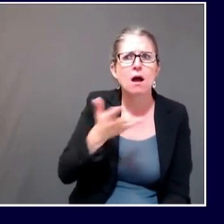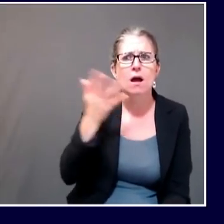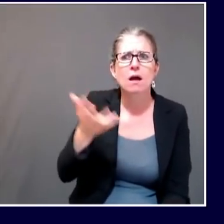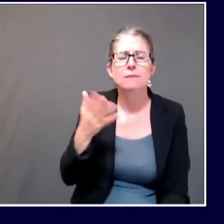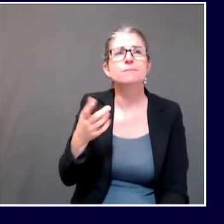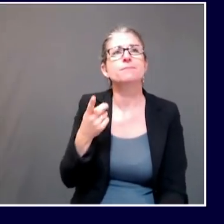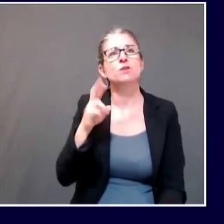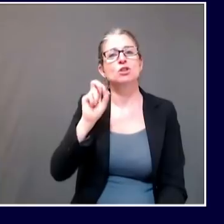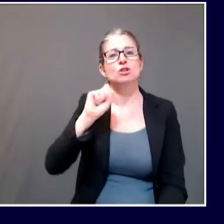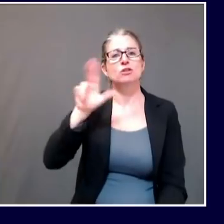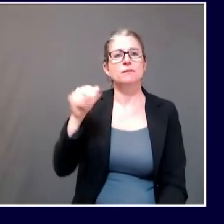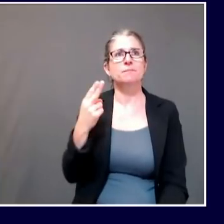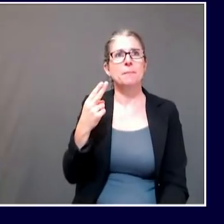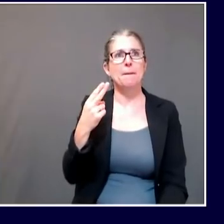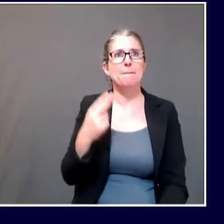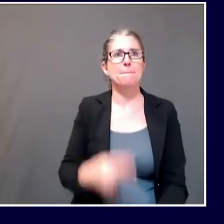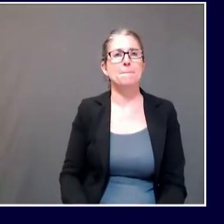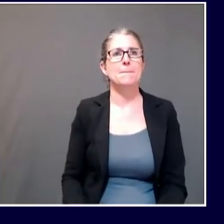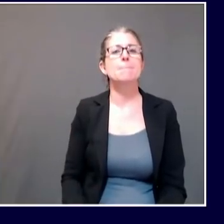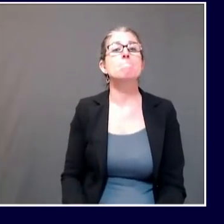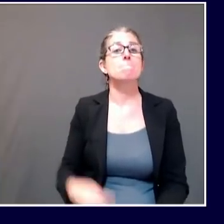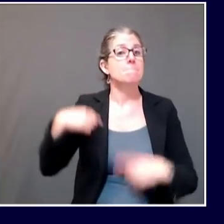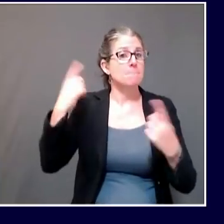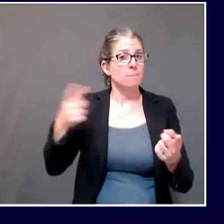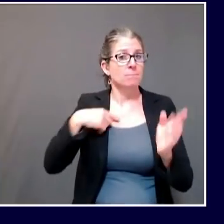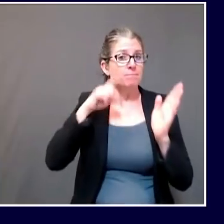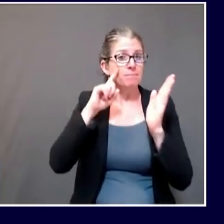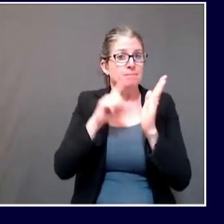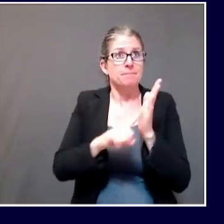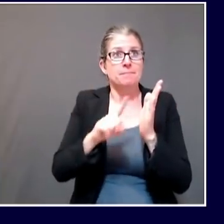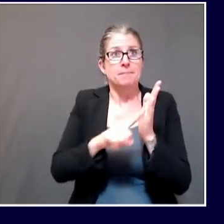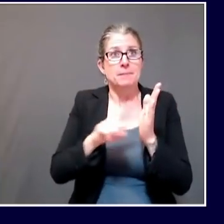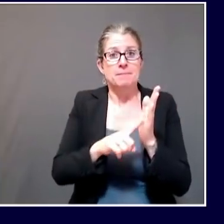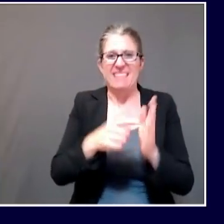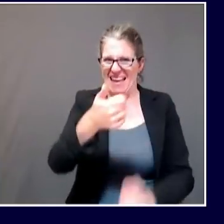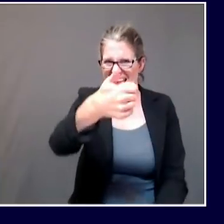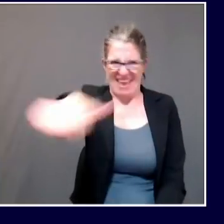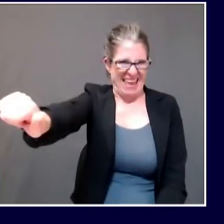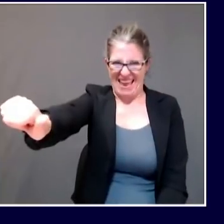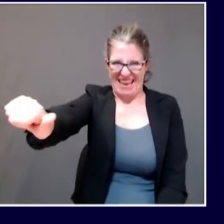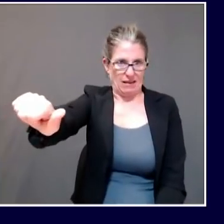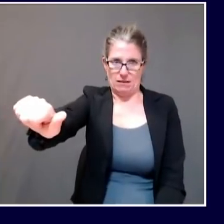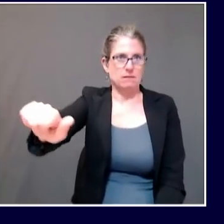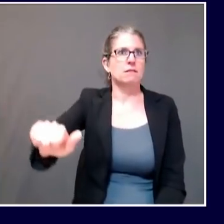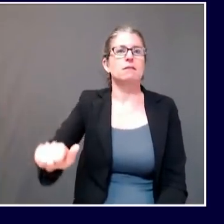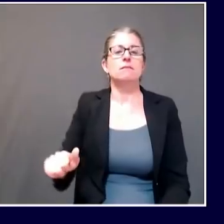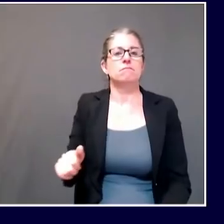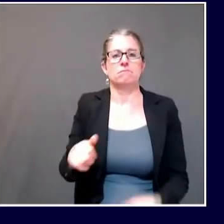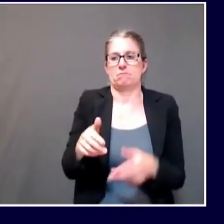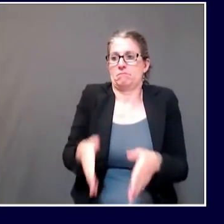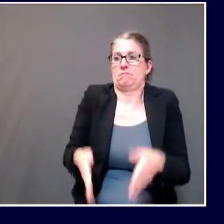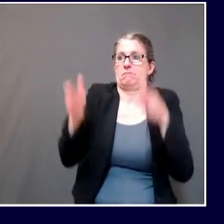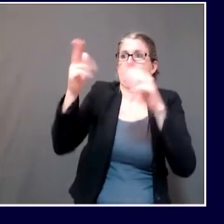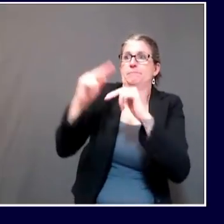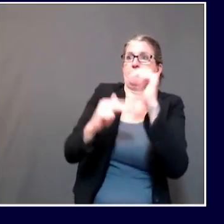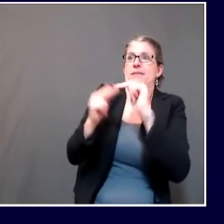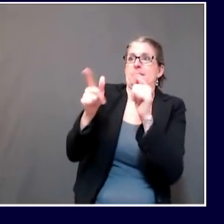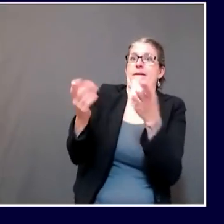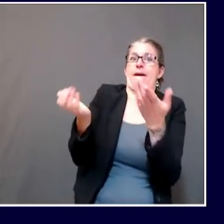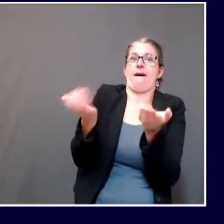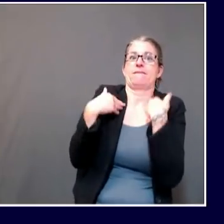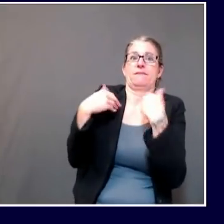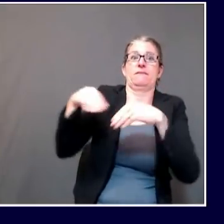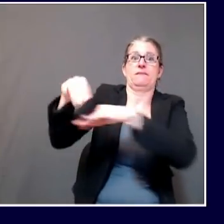that, in keeping with the discussions we've had around COVID-19 as a whole, which is that the risk of any individual